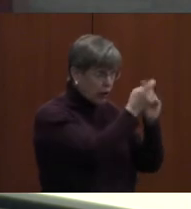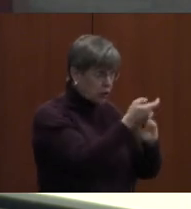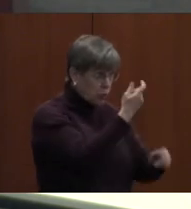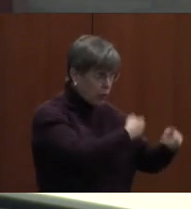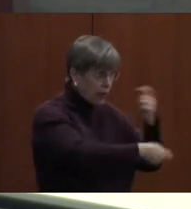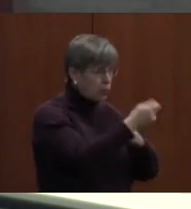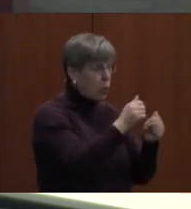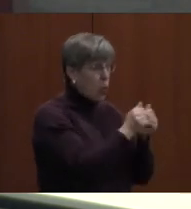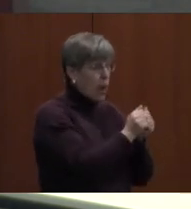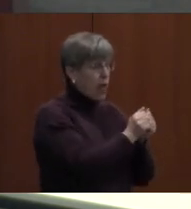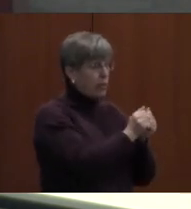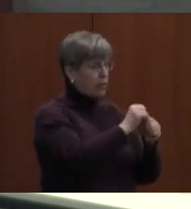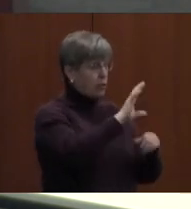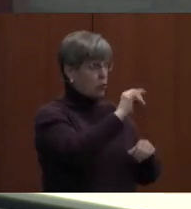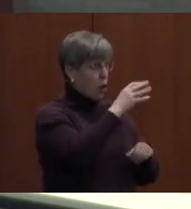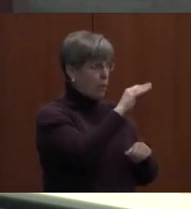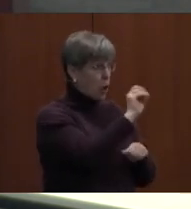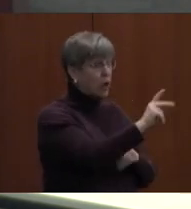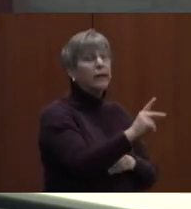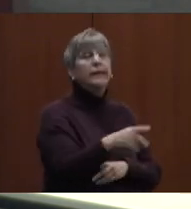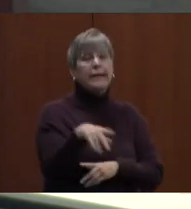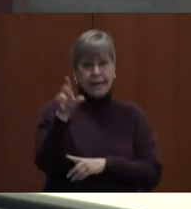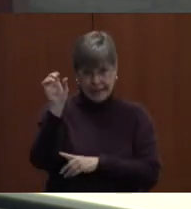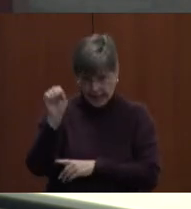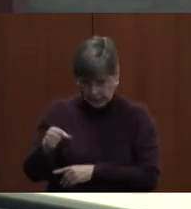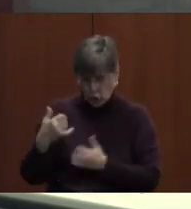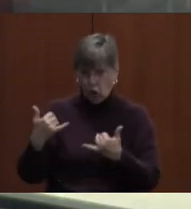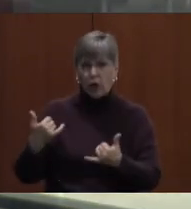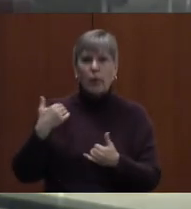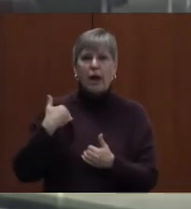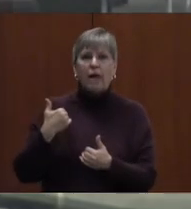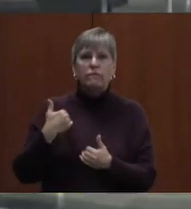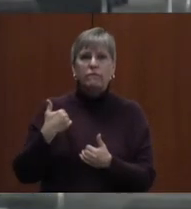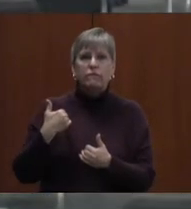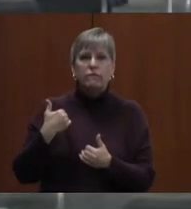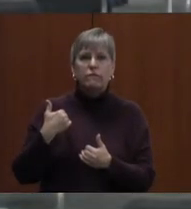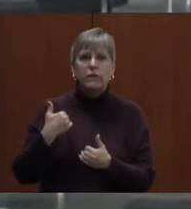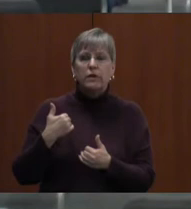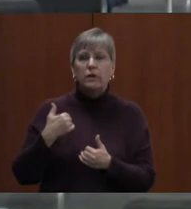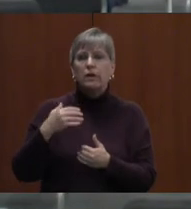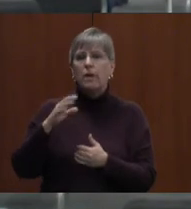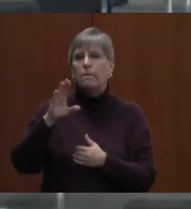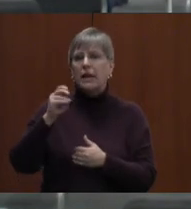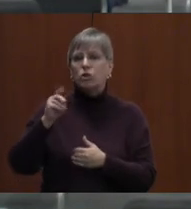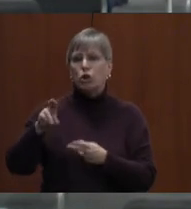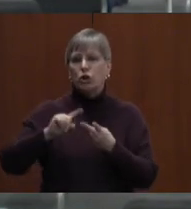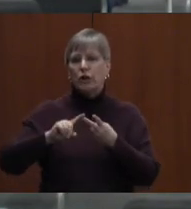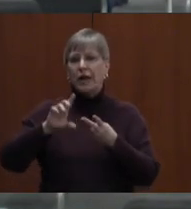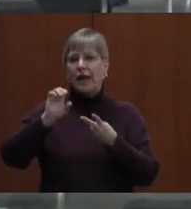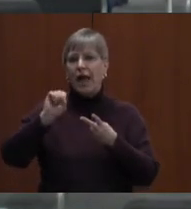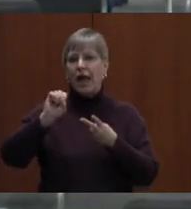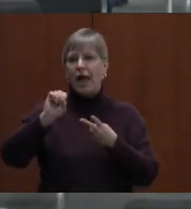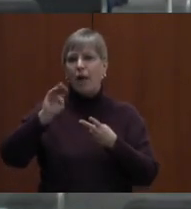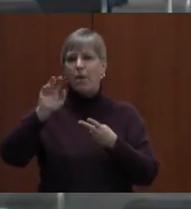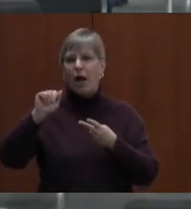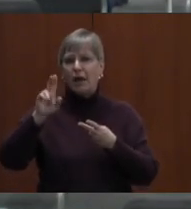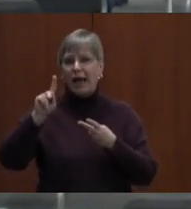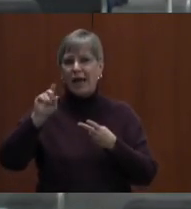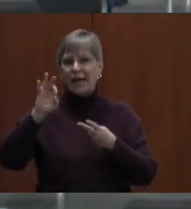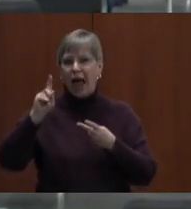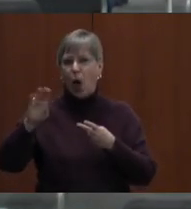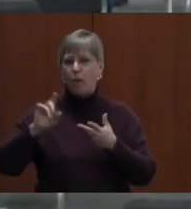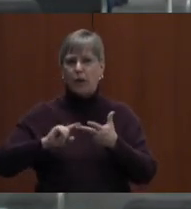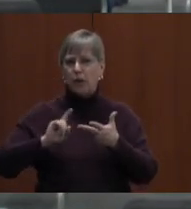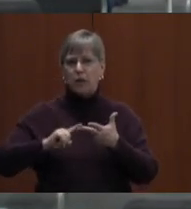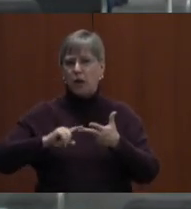in last two years. Currently we have Abel, Vester, Emma K. Daub, and I think I'm missing one